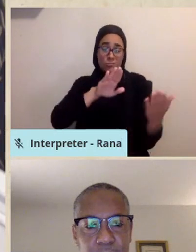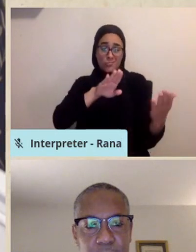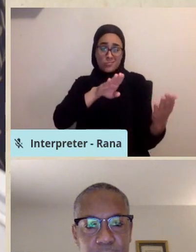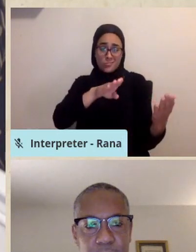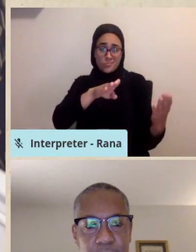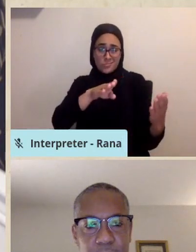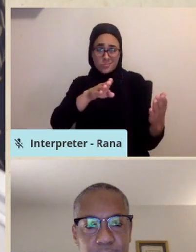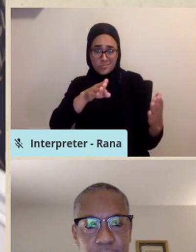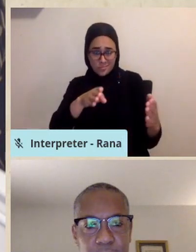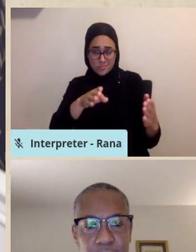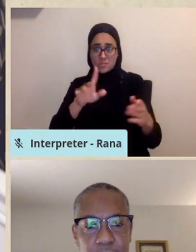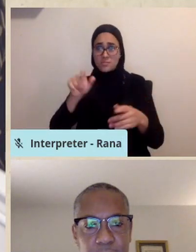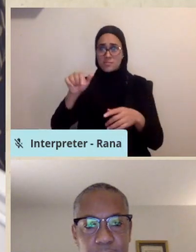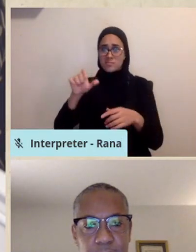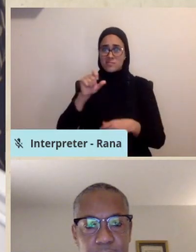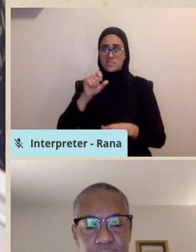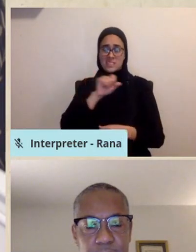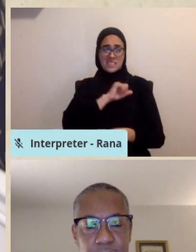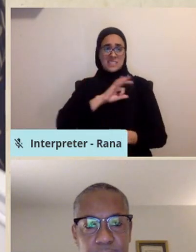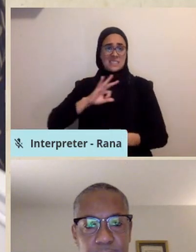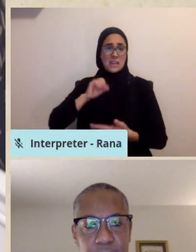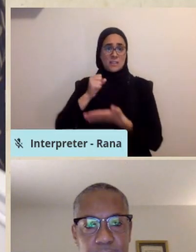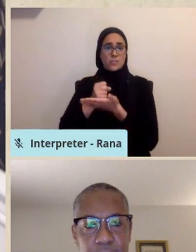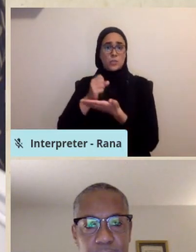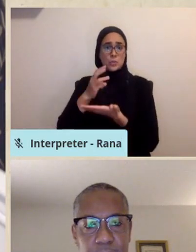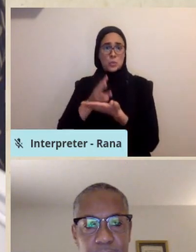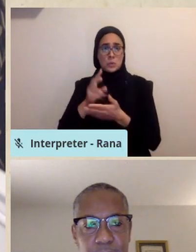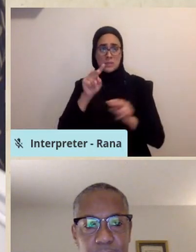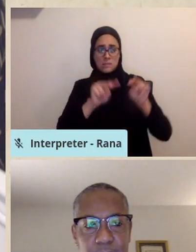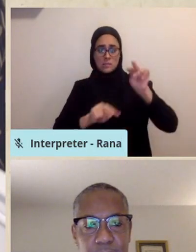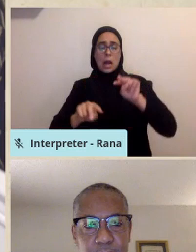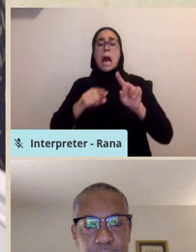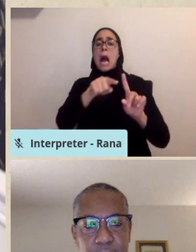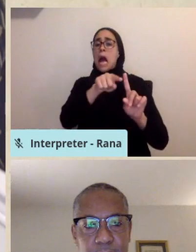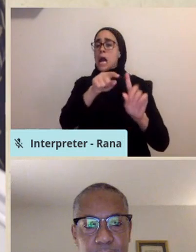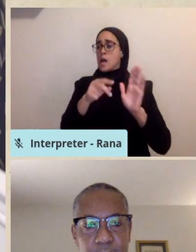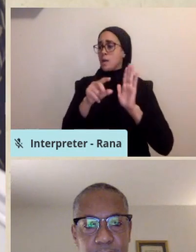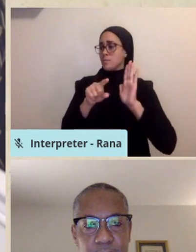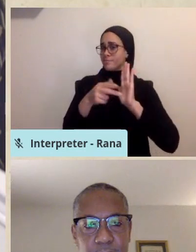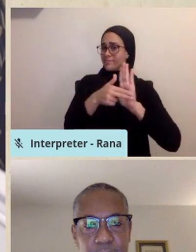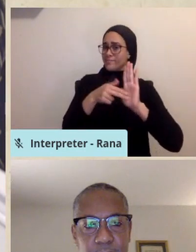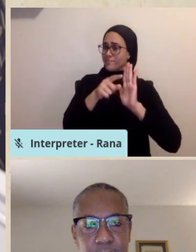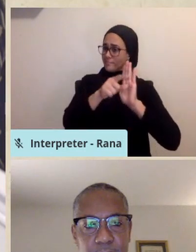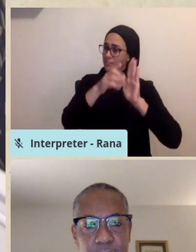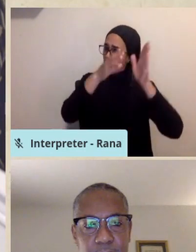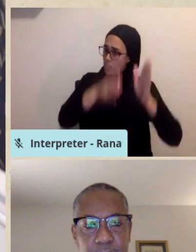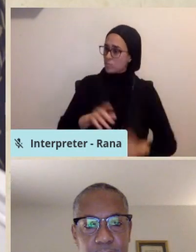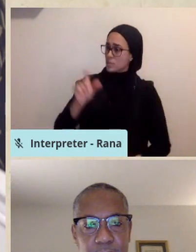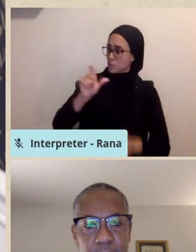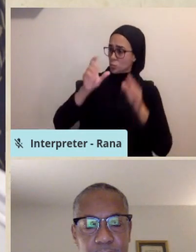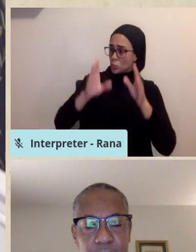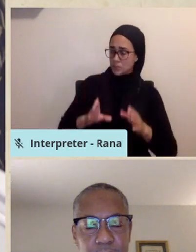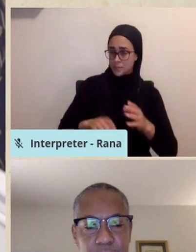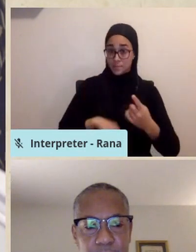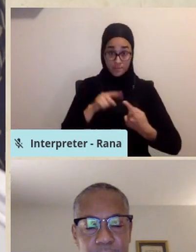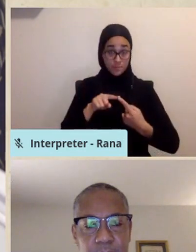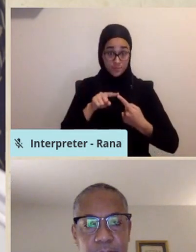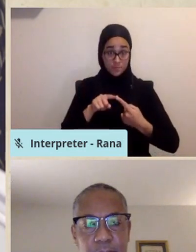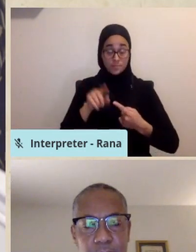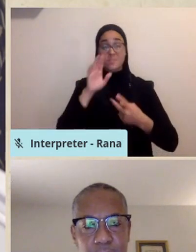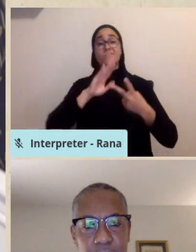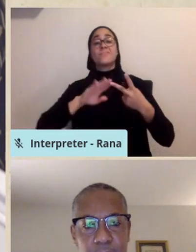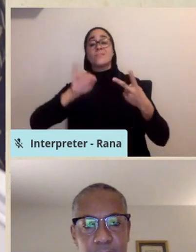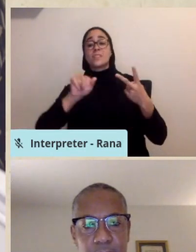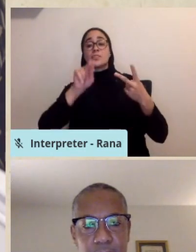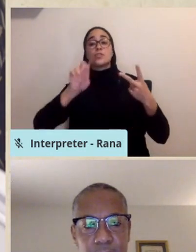The facility's social worker note lists that the patient is Muslim. Here's a second case. Jane Doe is